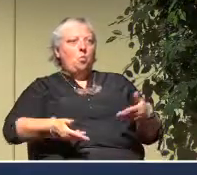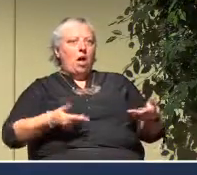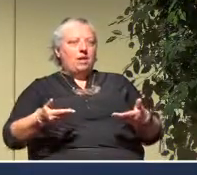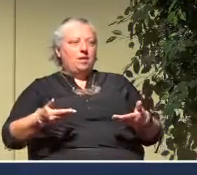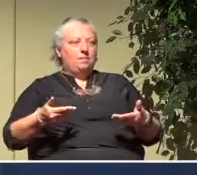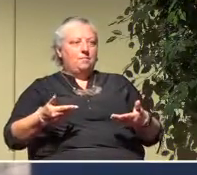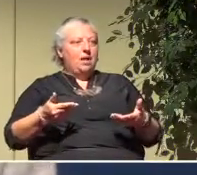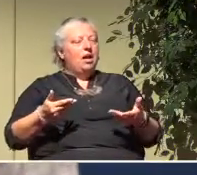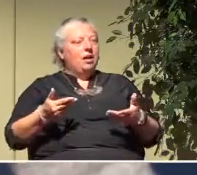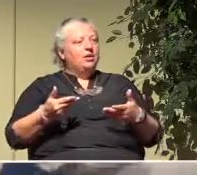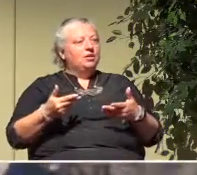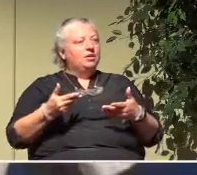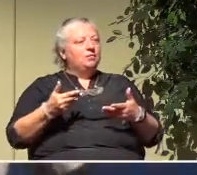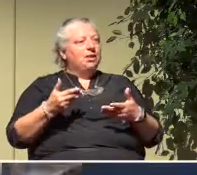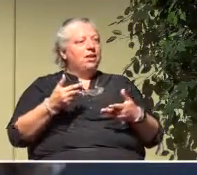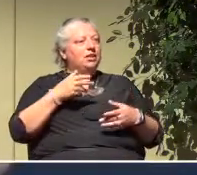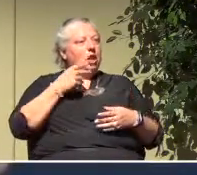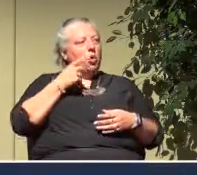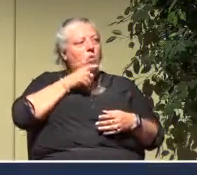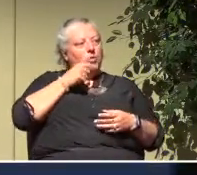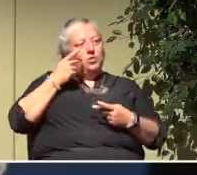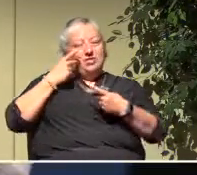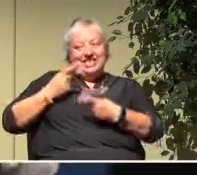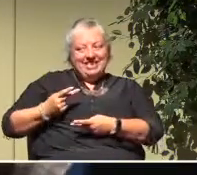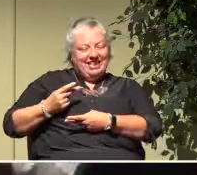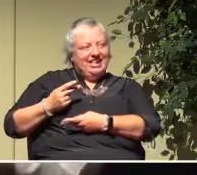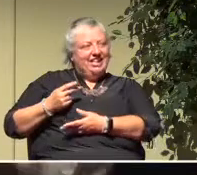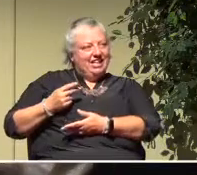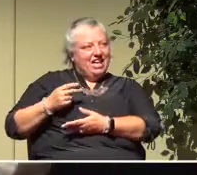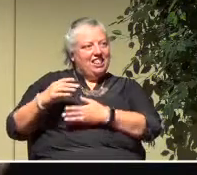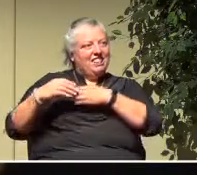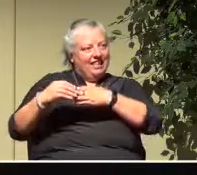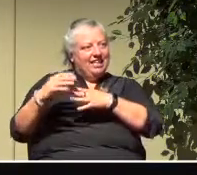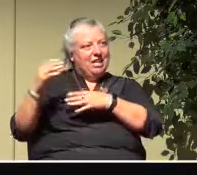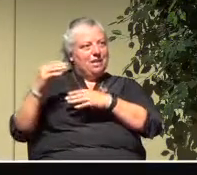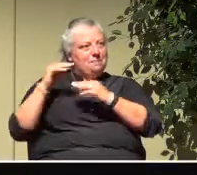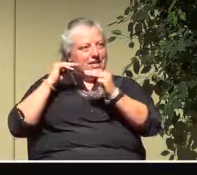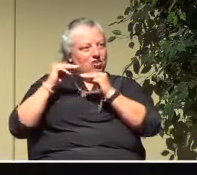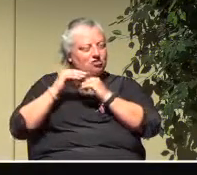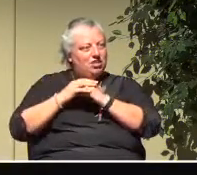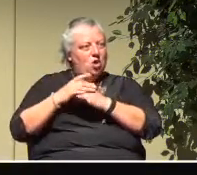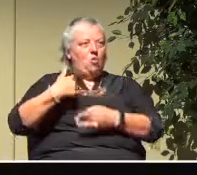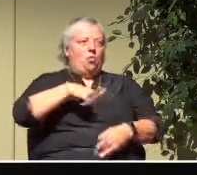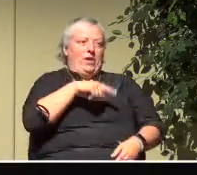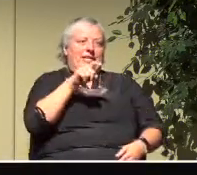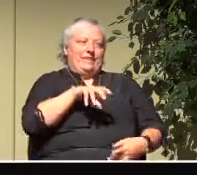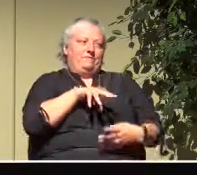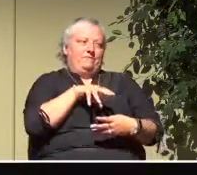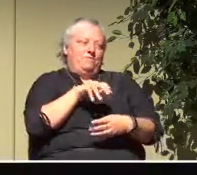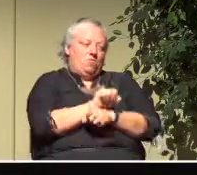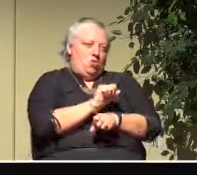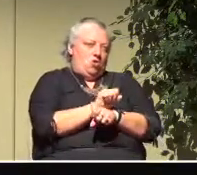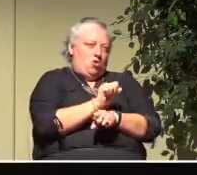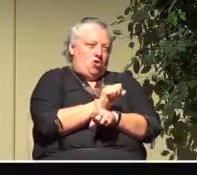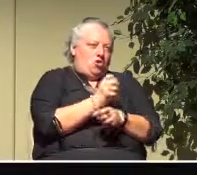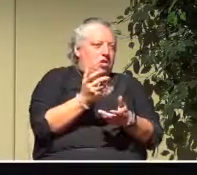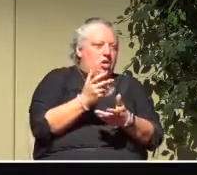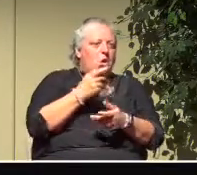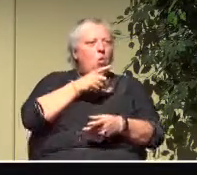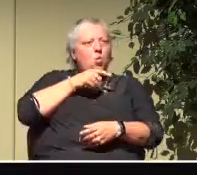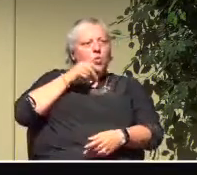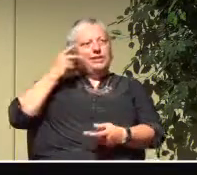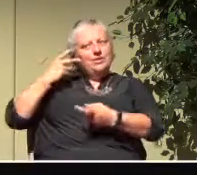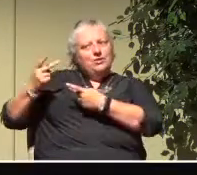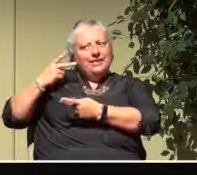who you have in visible ministry. And so we need to be working at that as a visible ministry in terms of who is